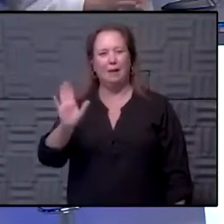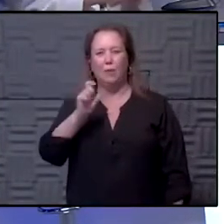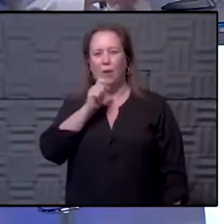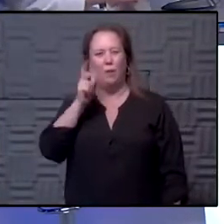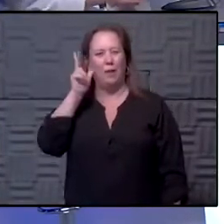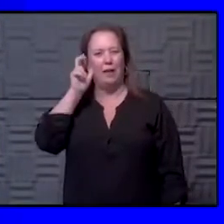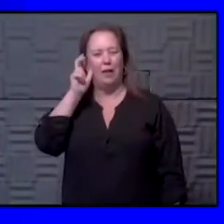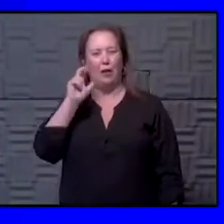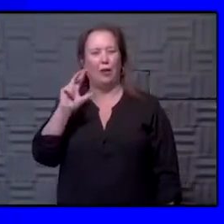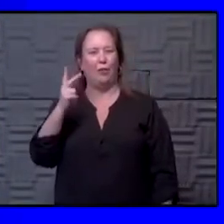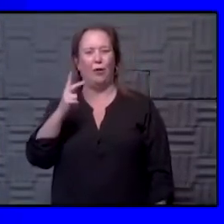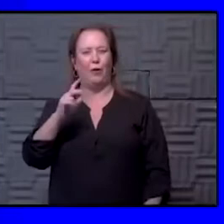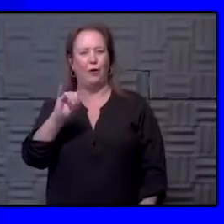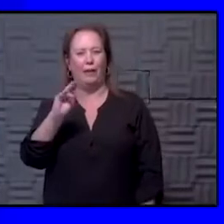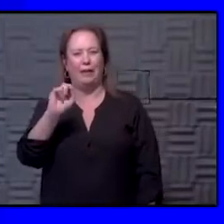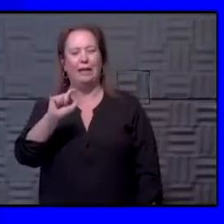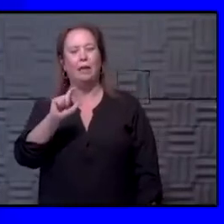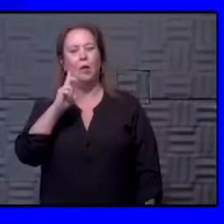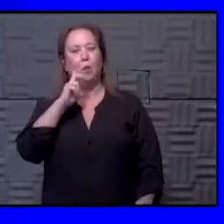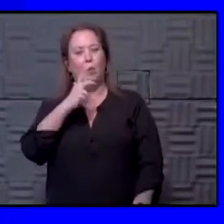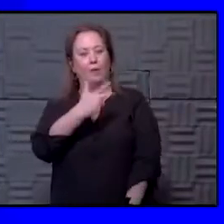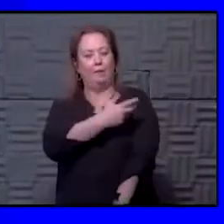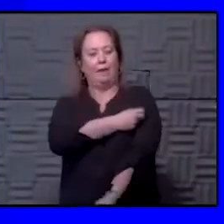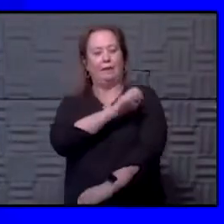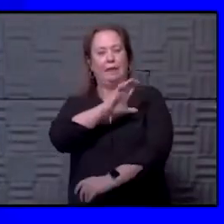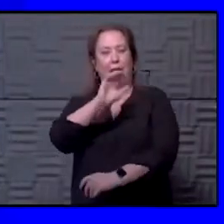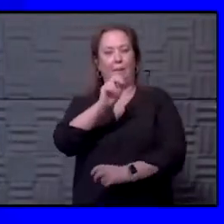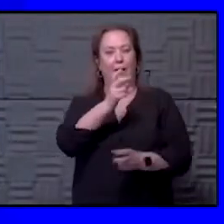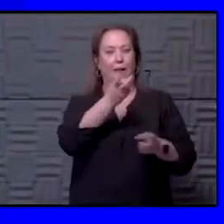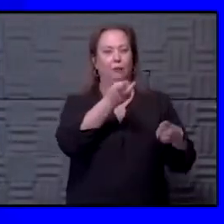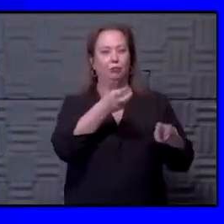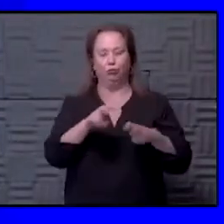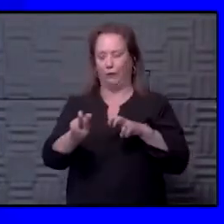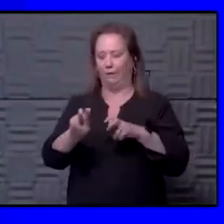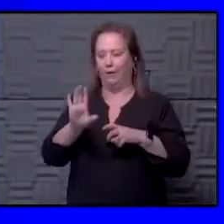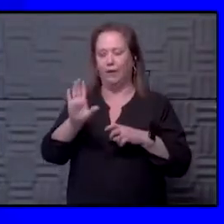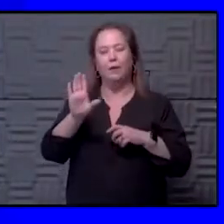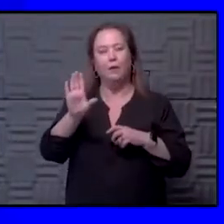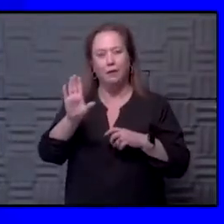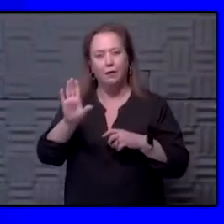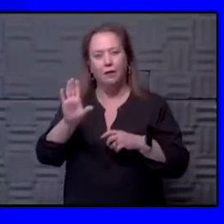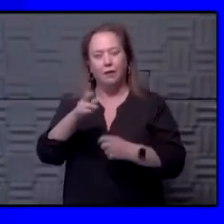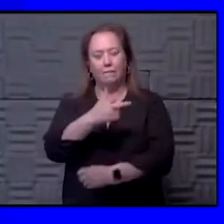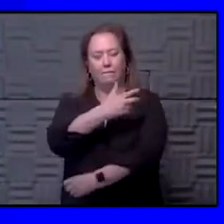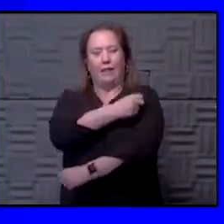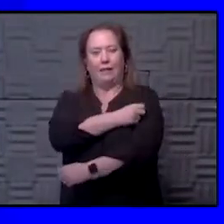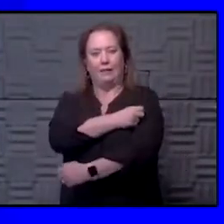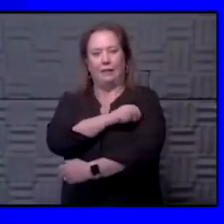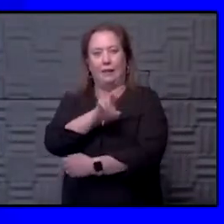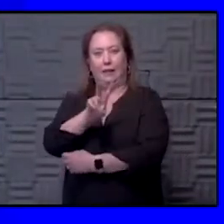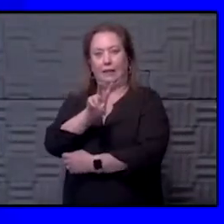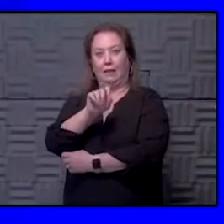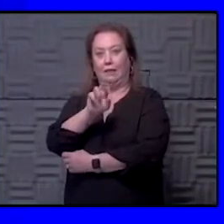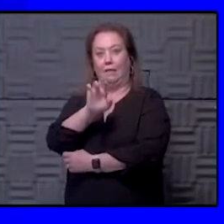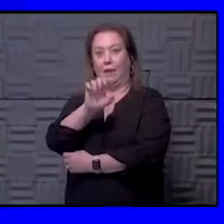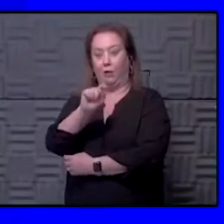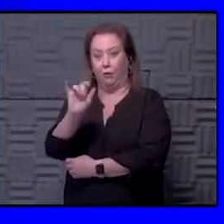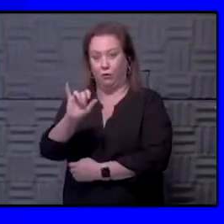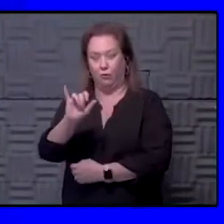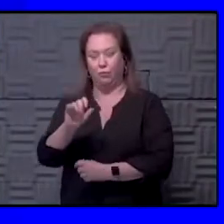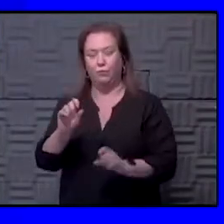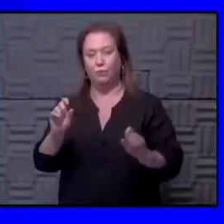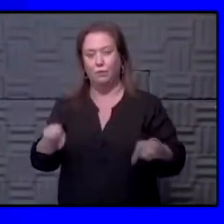Go We've got to get the vaccine companies to pivot and create some of these vaccines against the variants. You know,